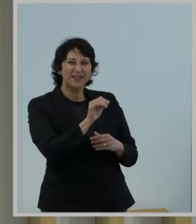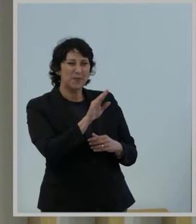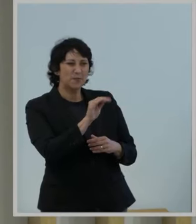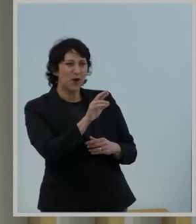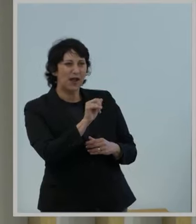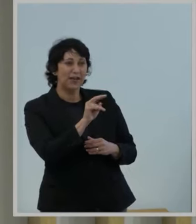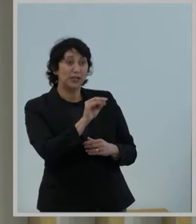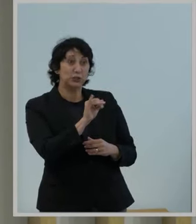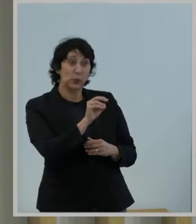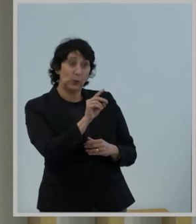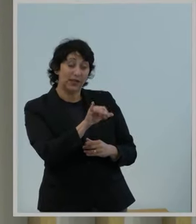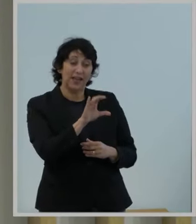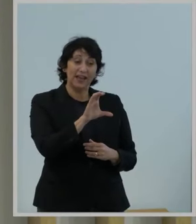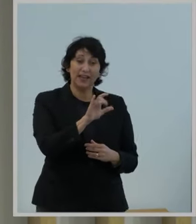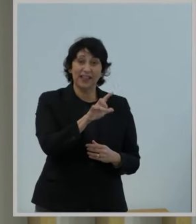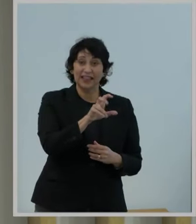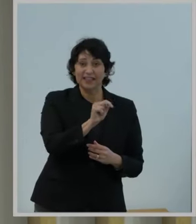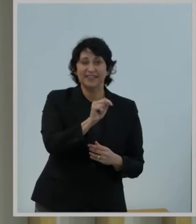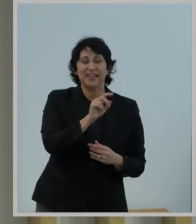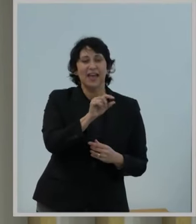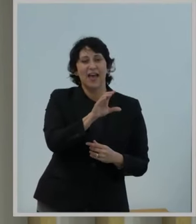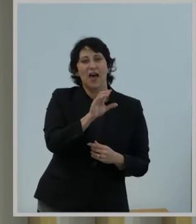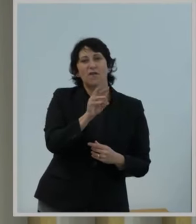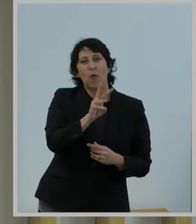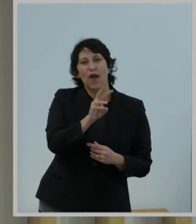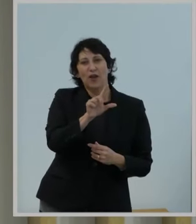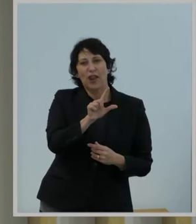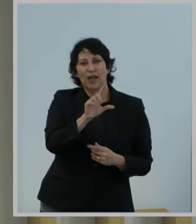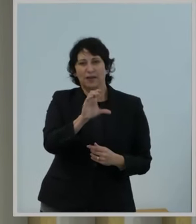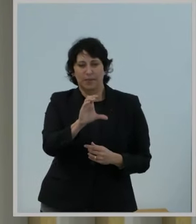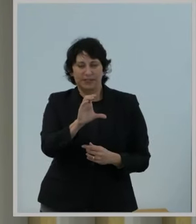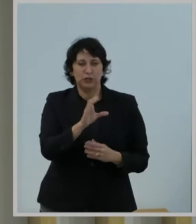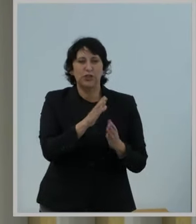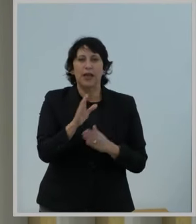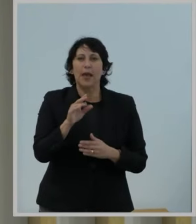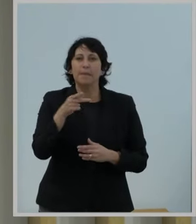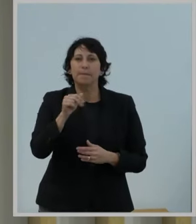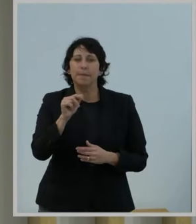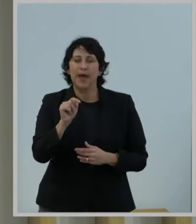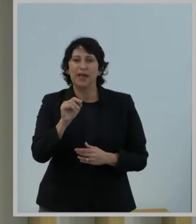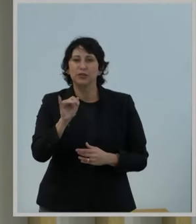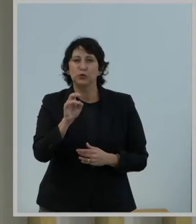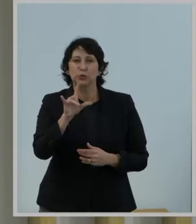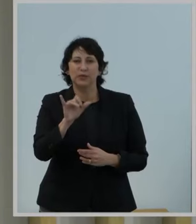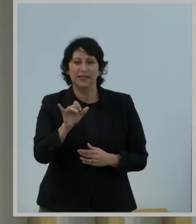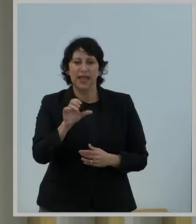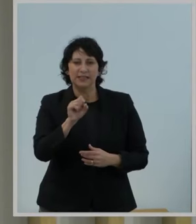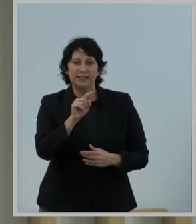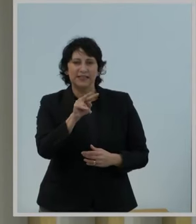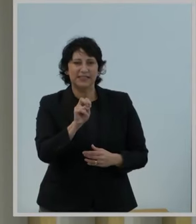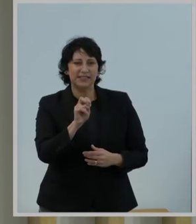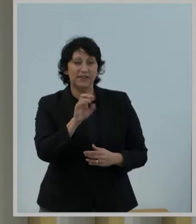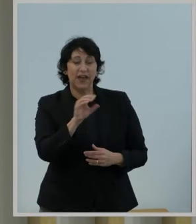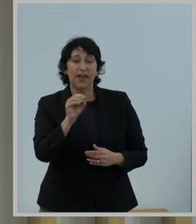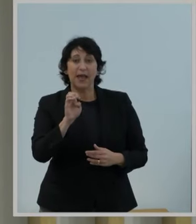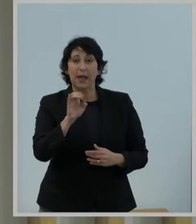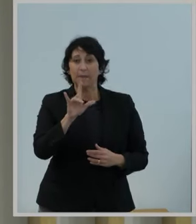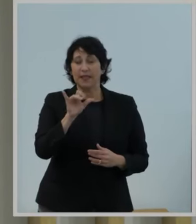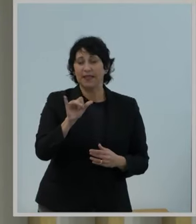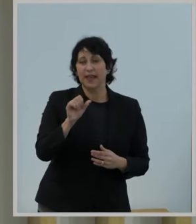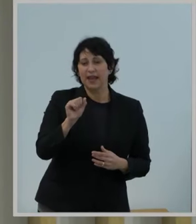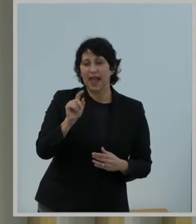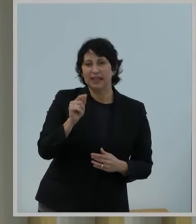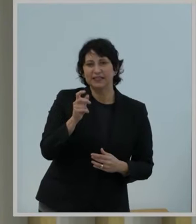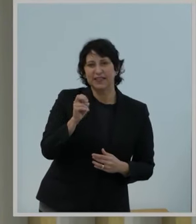Jody Griffin, and Clint Heifel of the Wireline Competition Bureau, and Pat Rogan, Julia McHenry, Steve Rosenberg, Emily Talliga, and